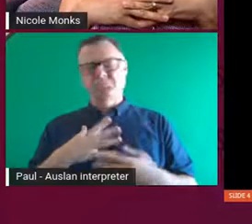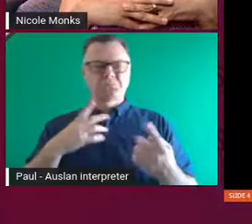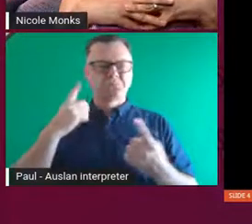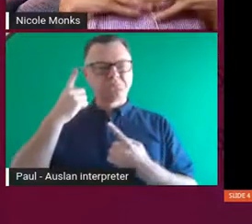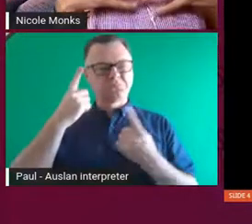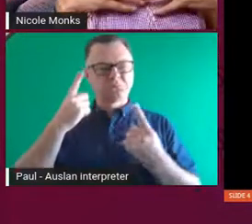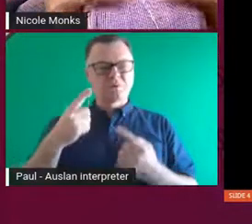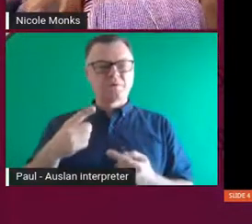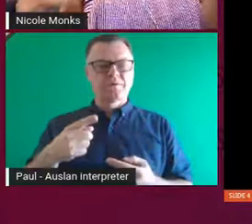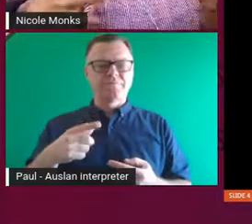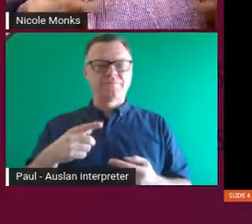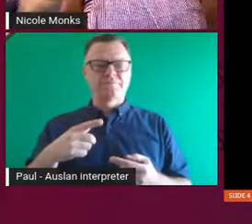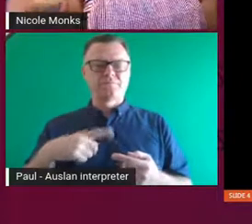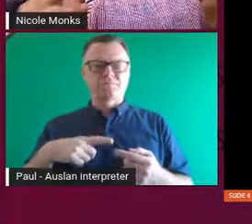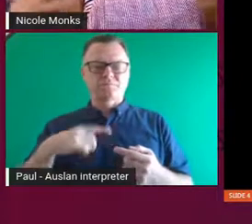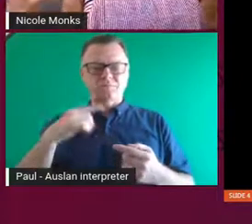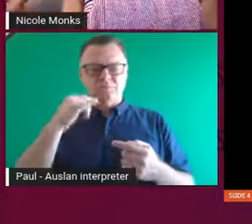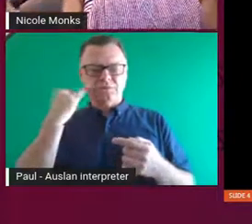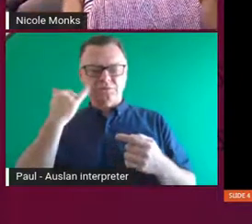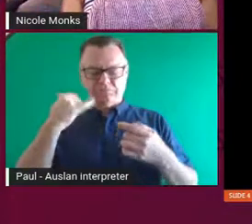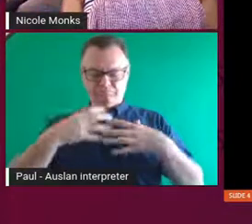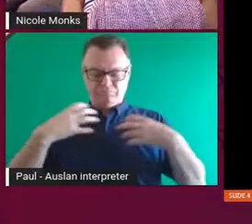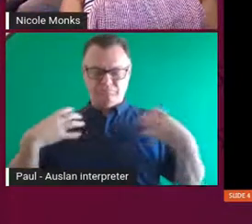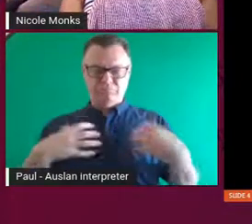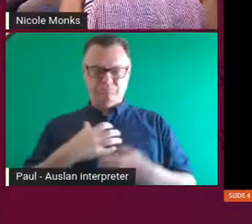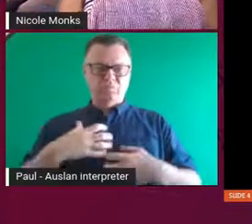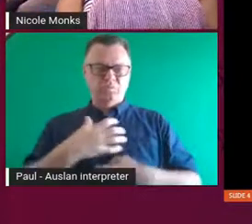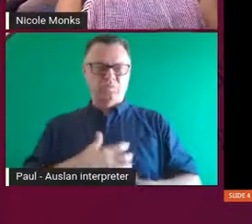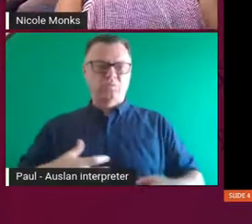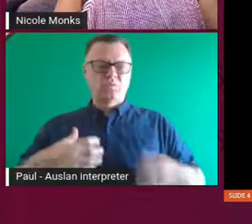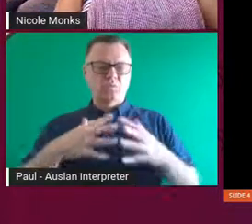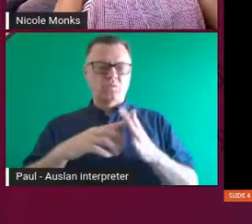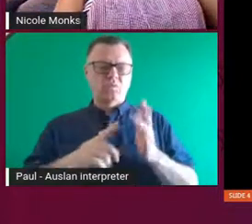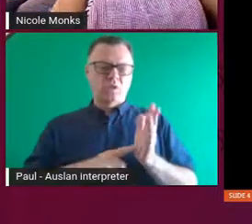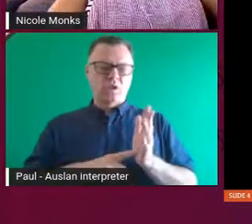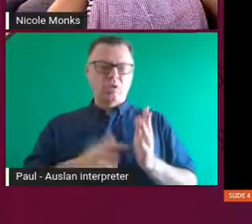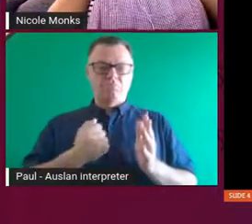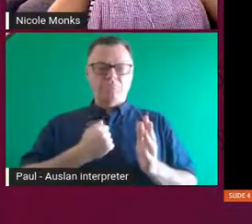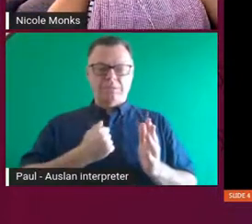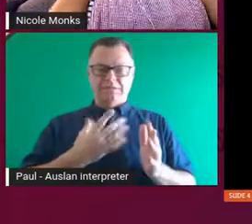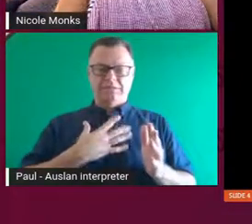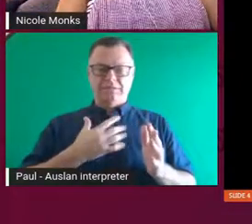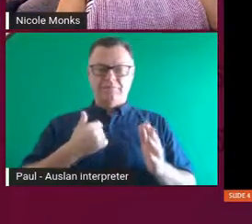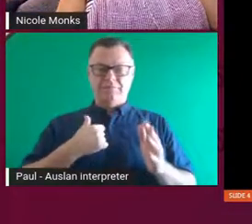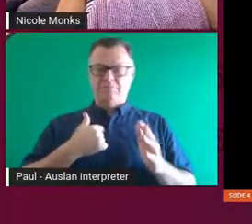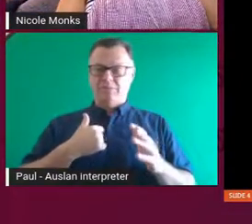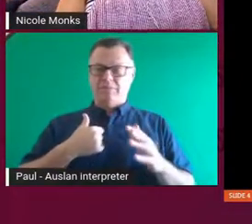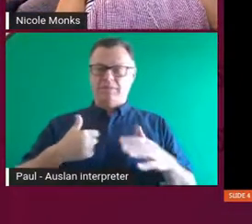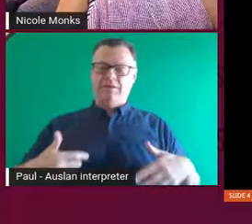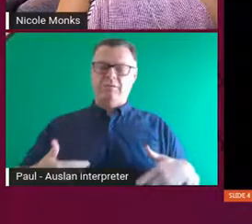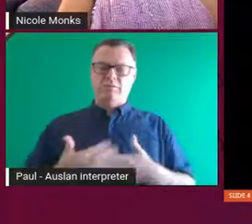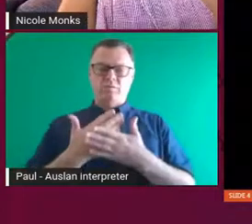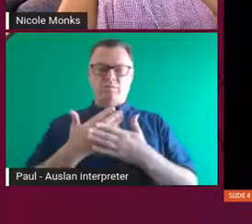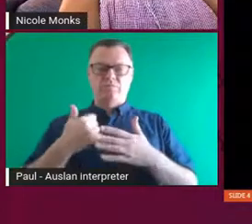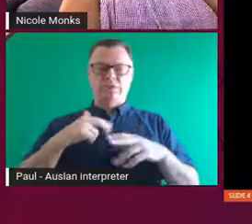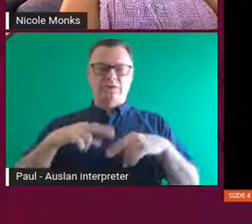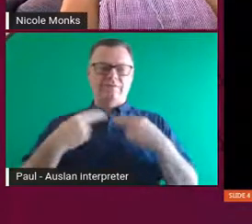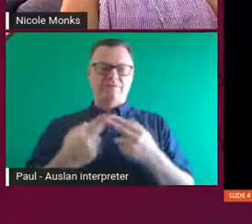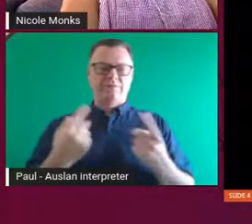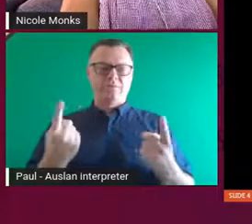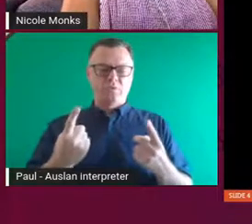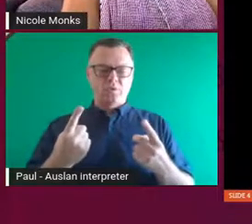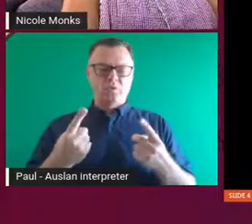from Aboriginal, Dutch and English heritage and just trying to find where I sort of fit and my identity.